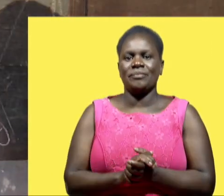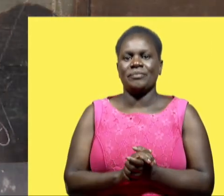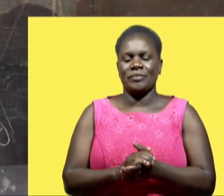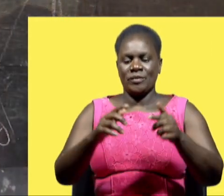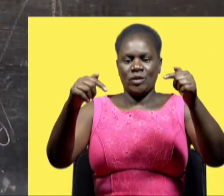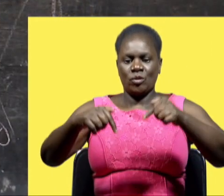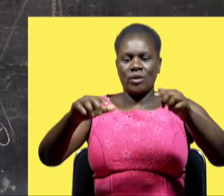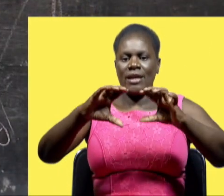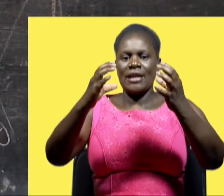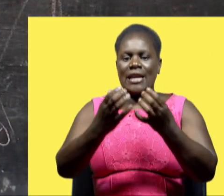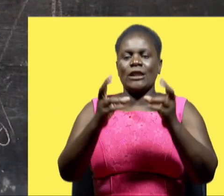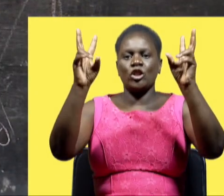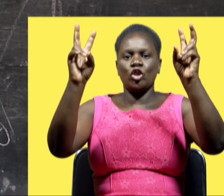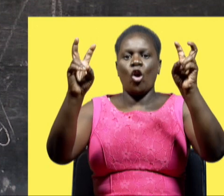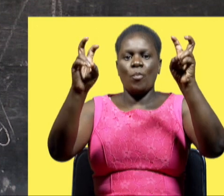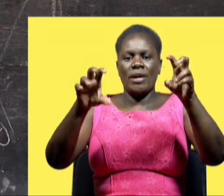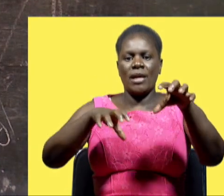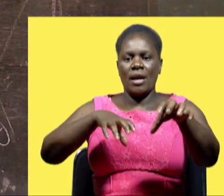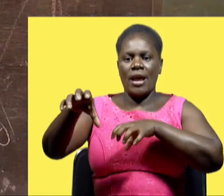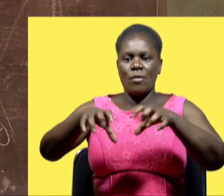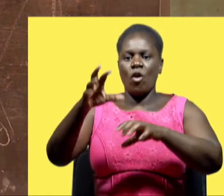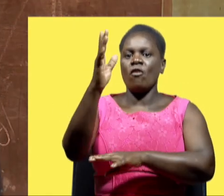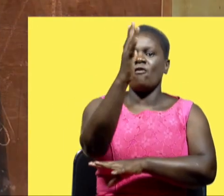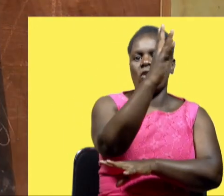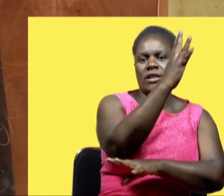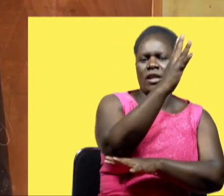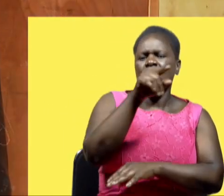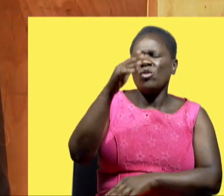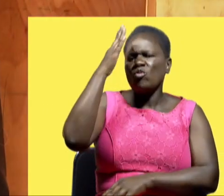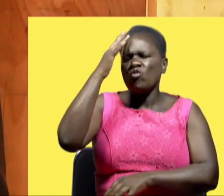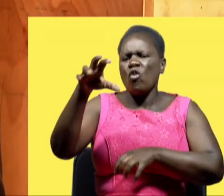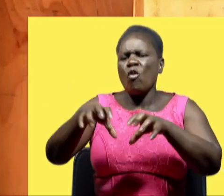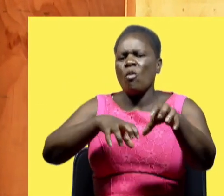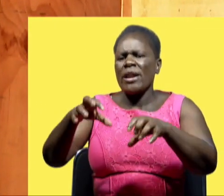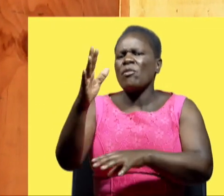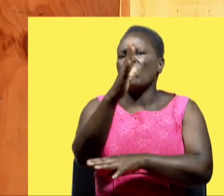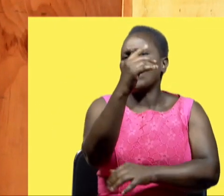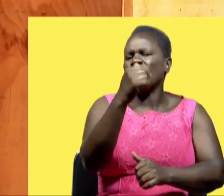Today's class is about wire drive. And who knows what wire drive is?